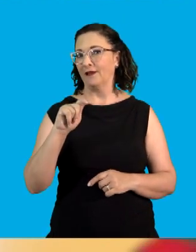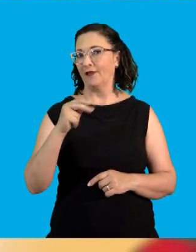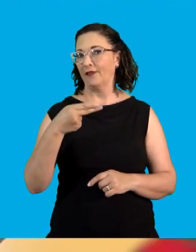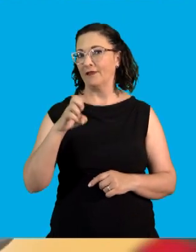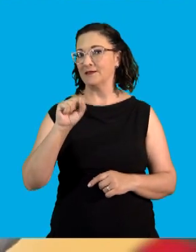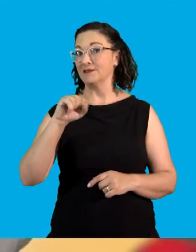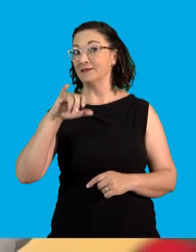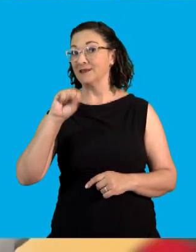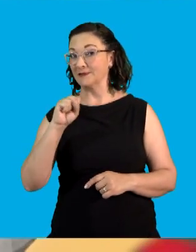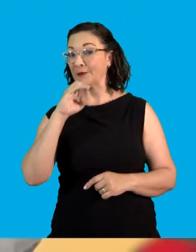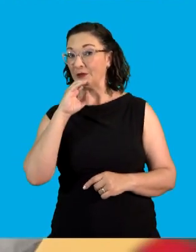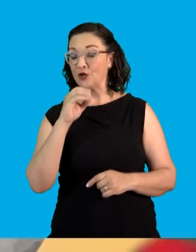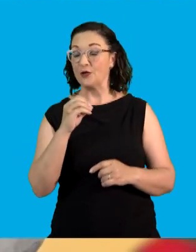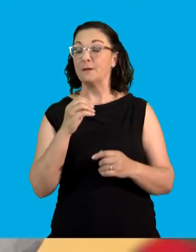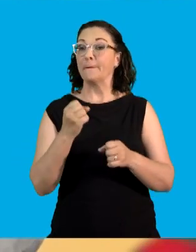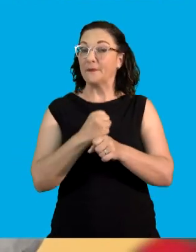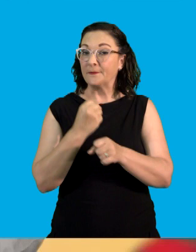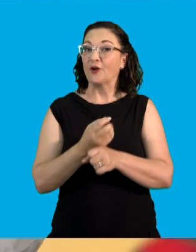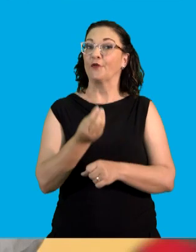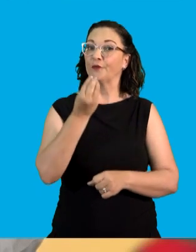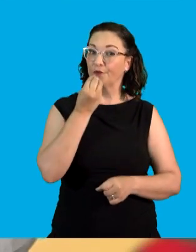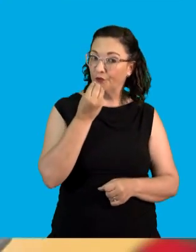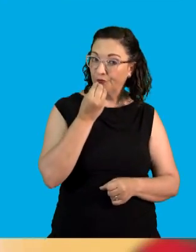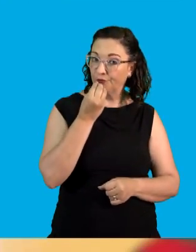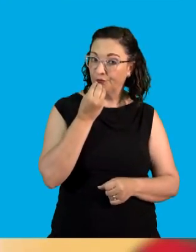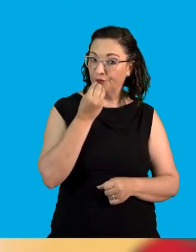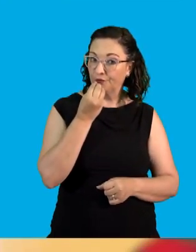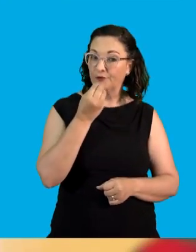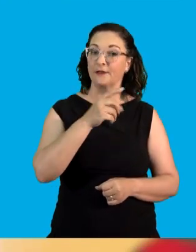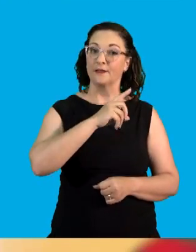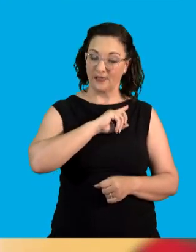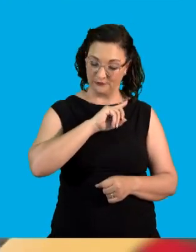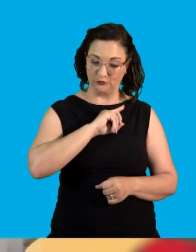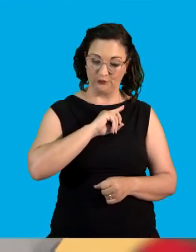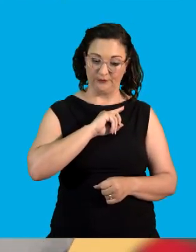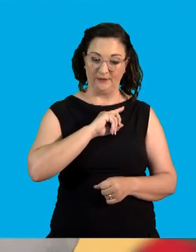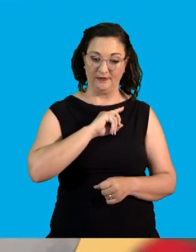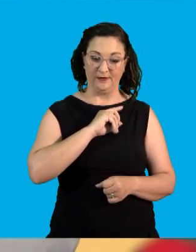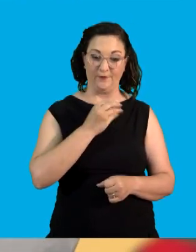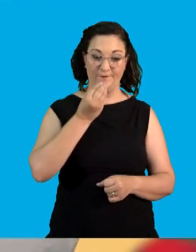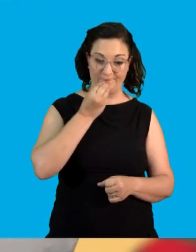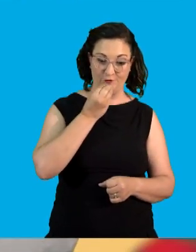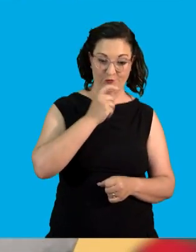as well as development. so for growth and development.